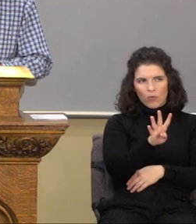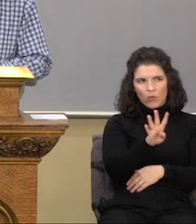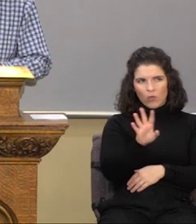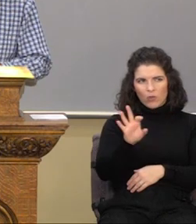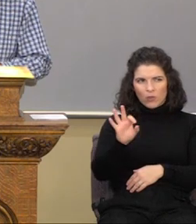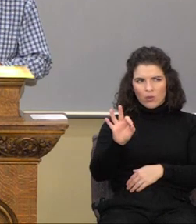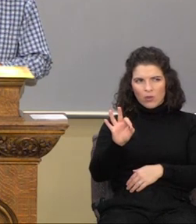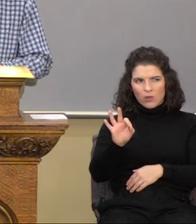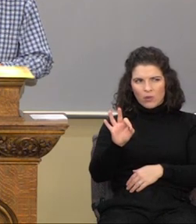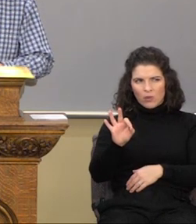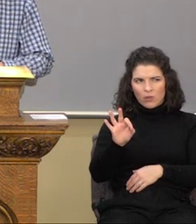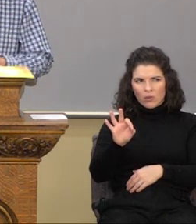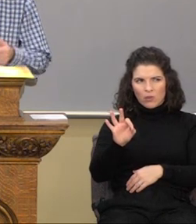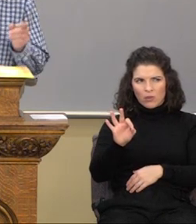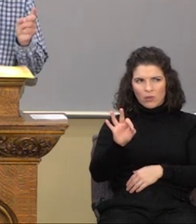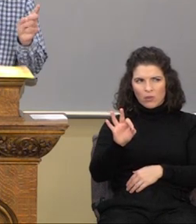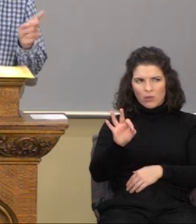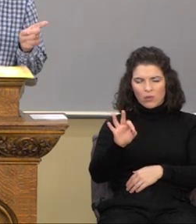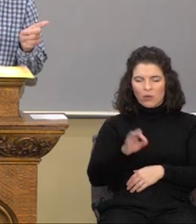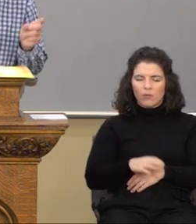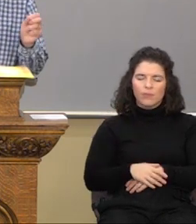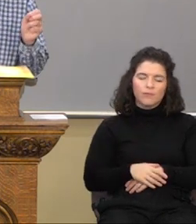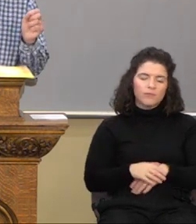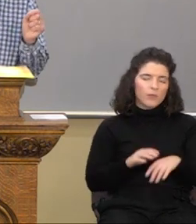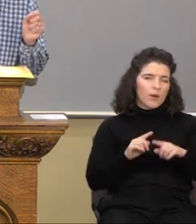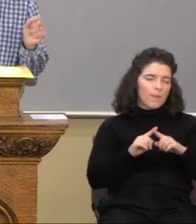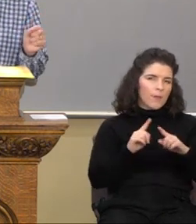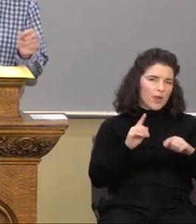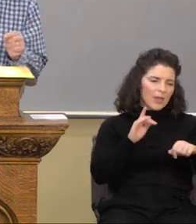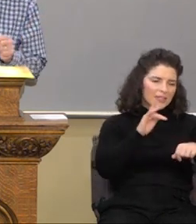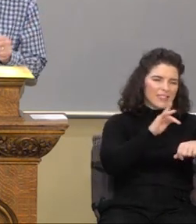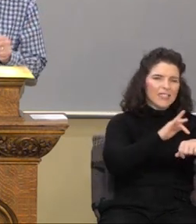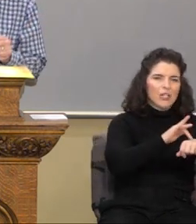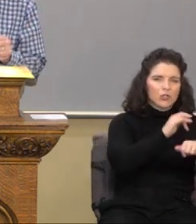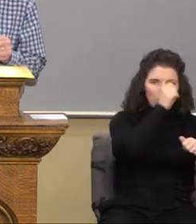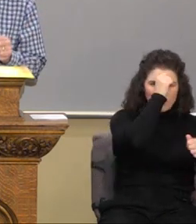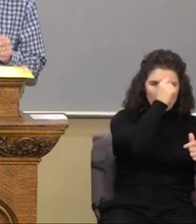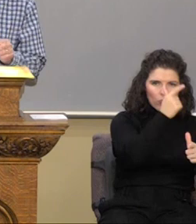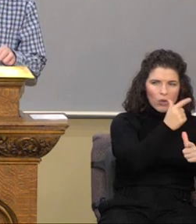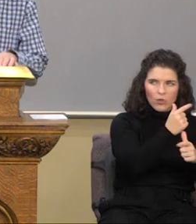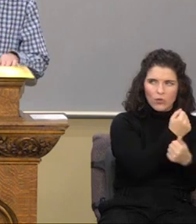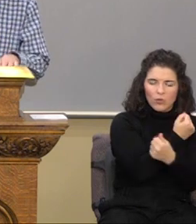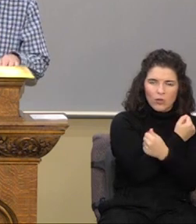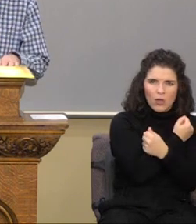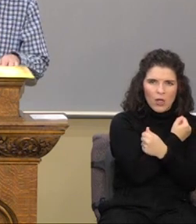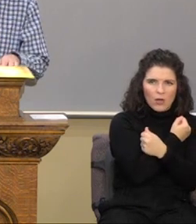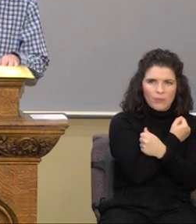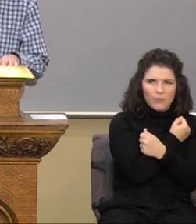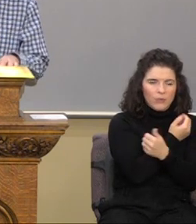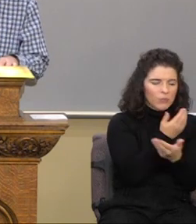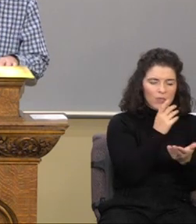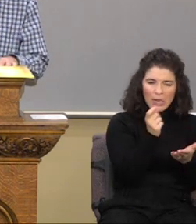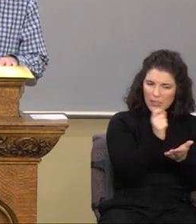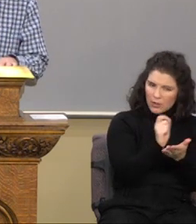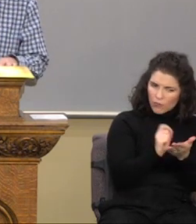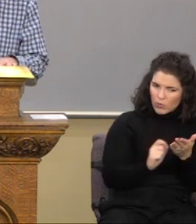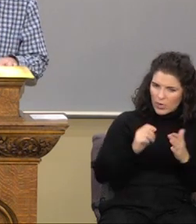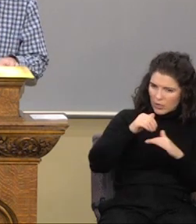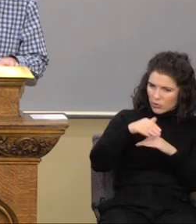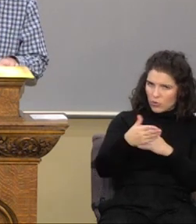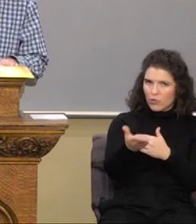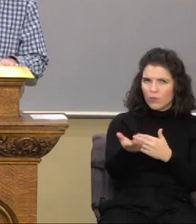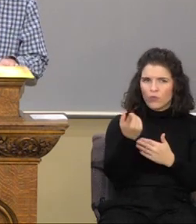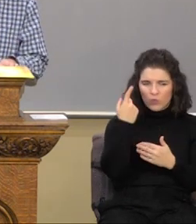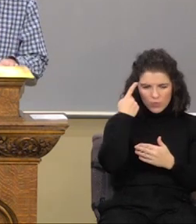verse nine, chapter four, verse nine. But as touching brotherly love, ye need not that I write unto you, for ye